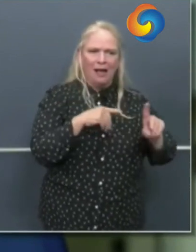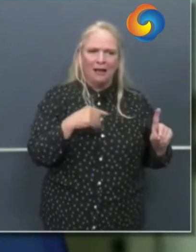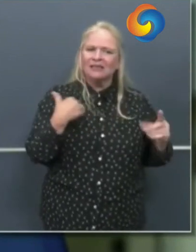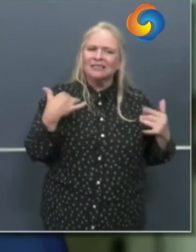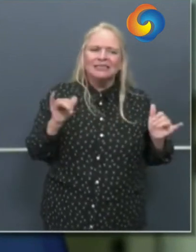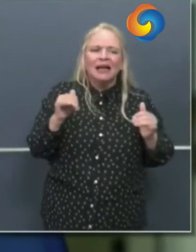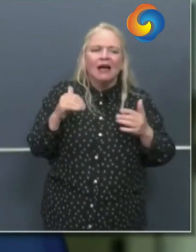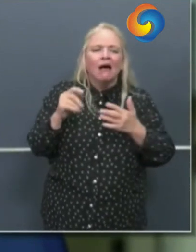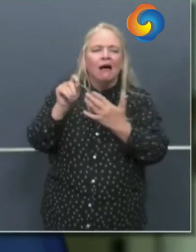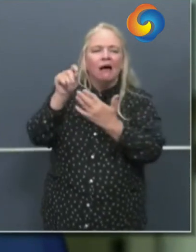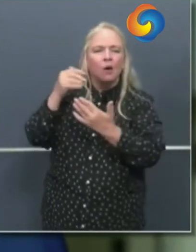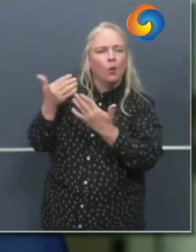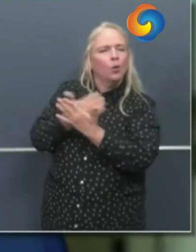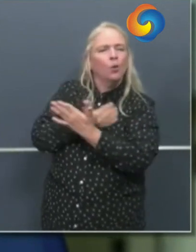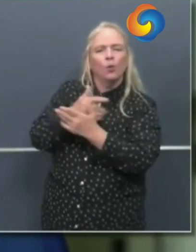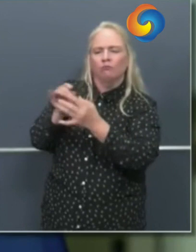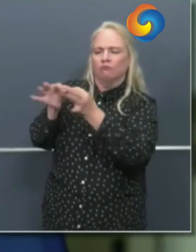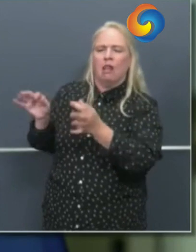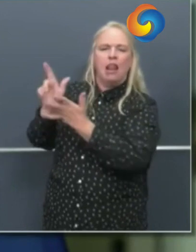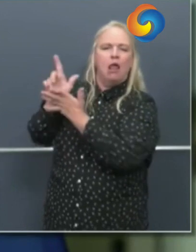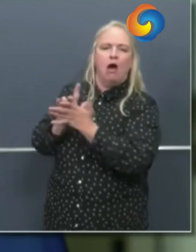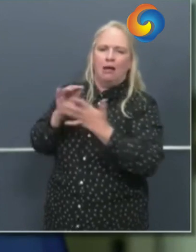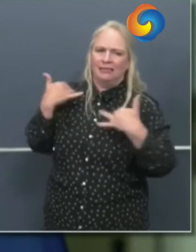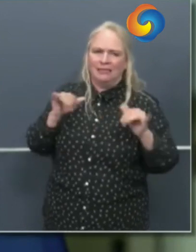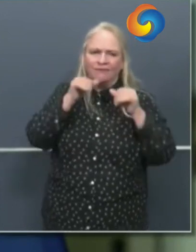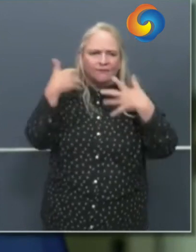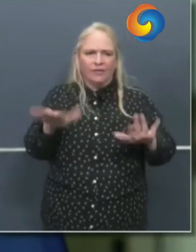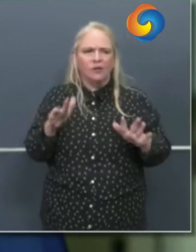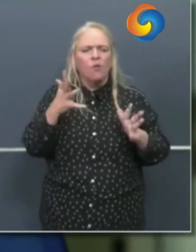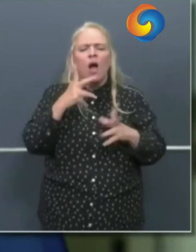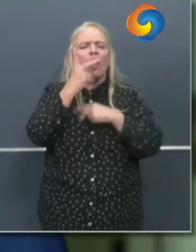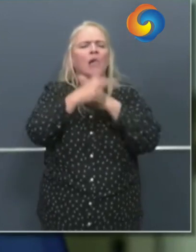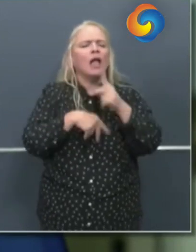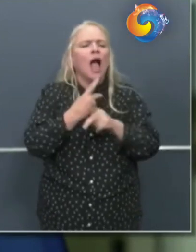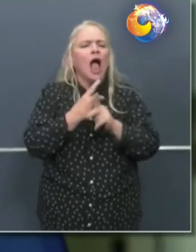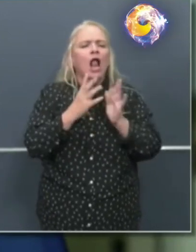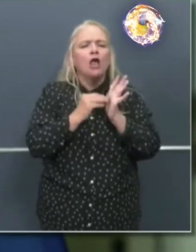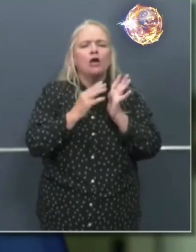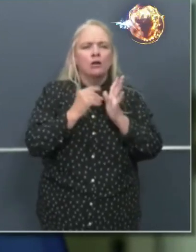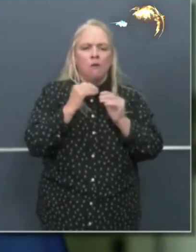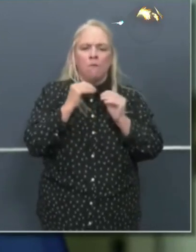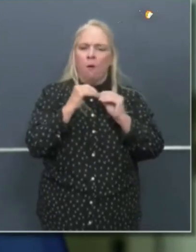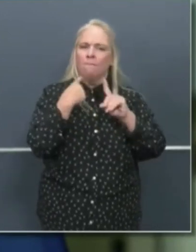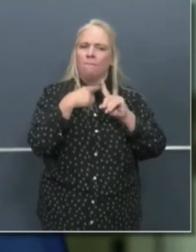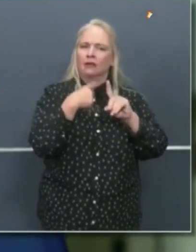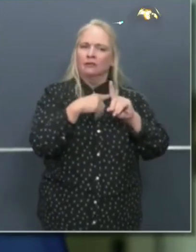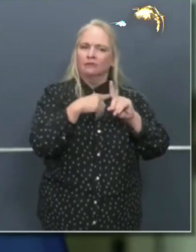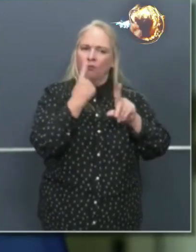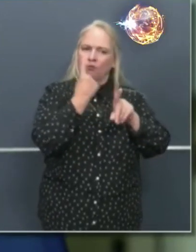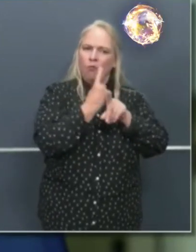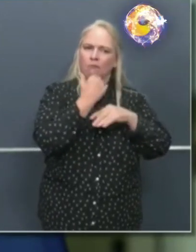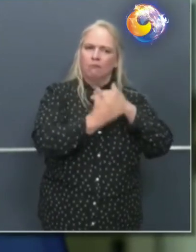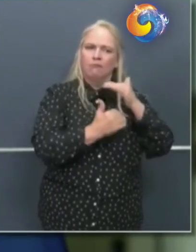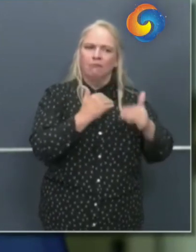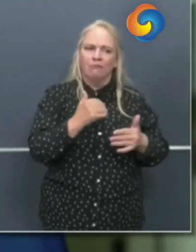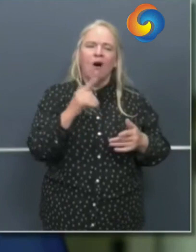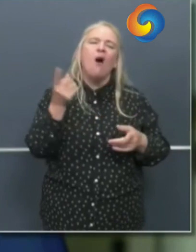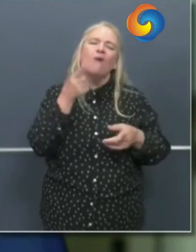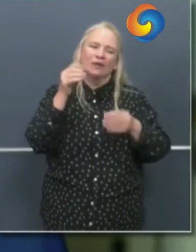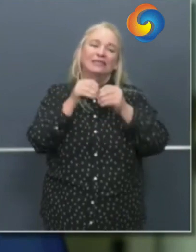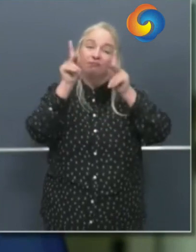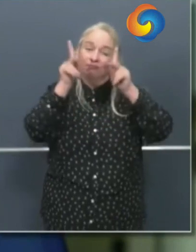that incentivizes the kind of learning that we think is more advantageous which is in-person learning but we also provided flexibility